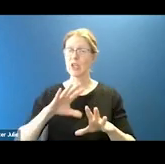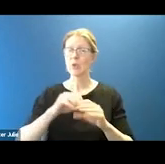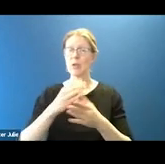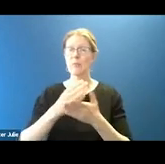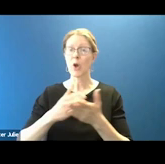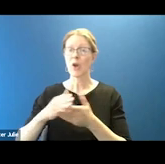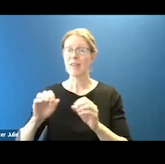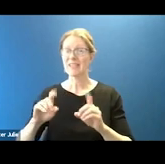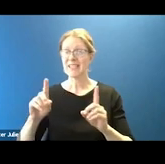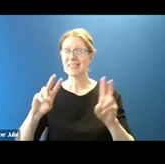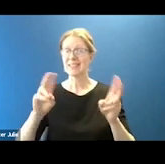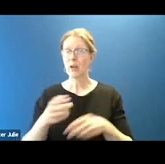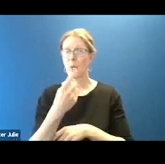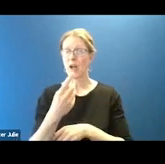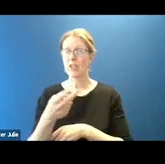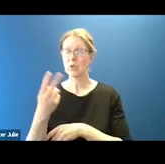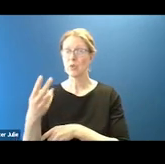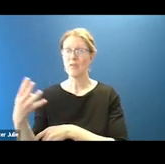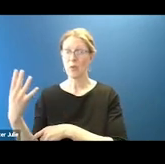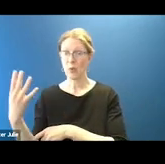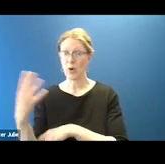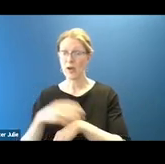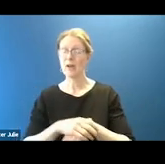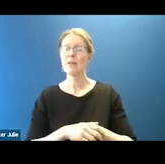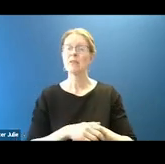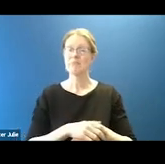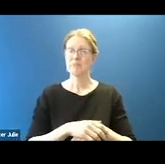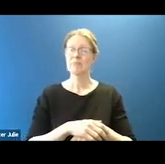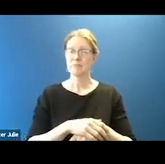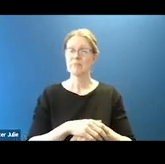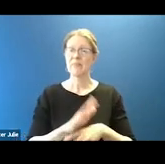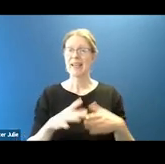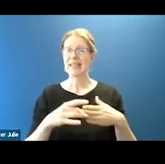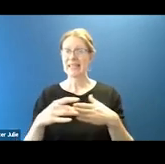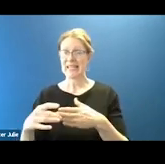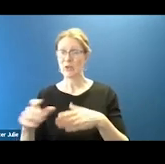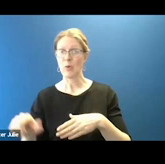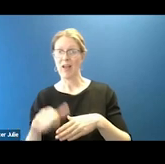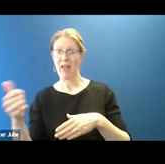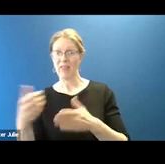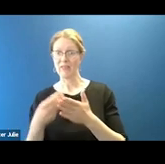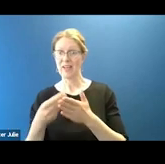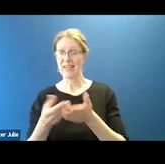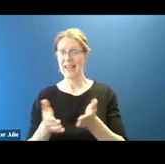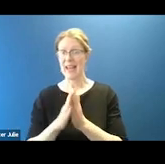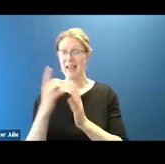Titles I, II, and IV, and this leads us into our other funding asks for FY25.